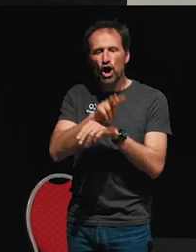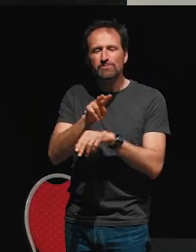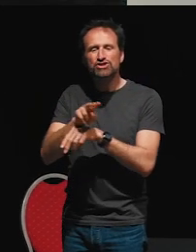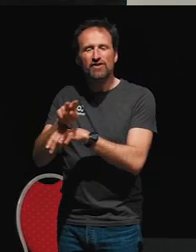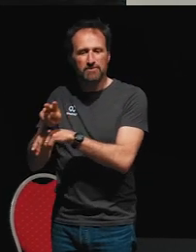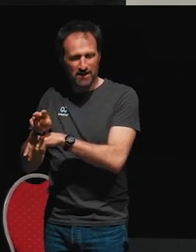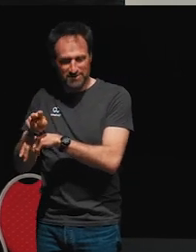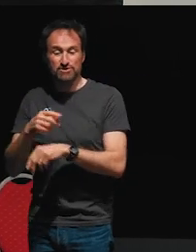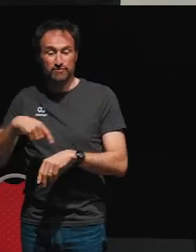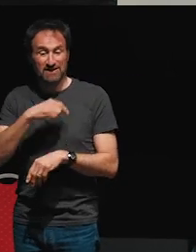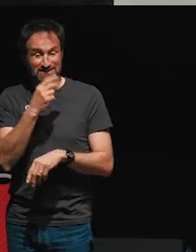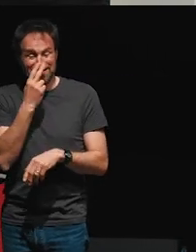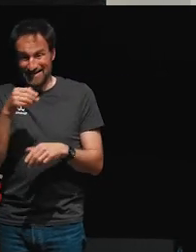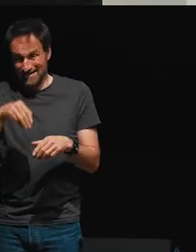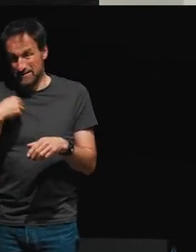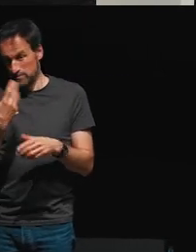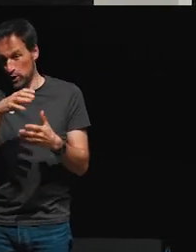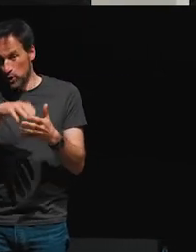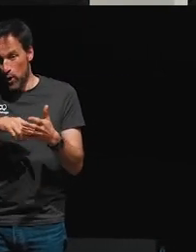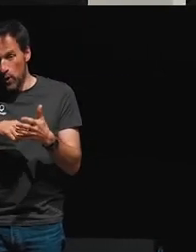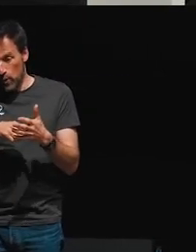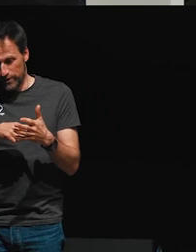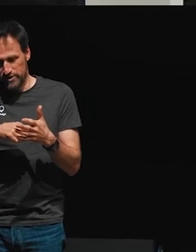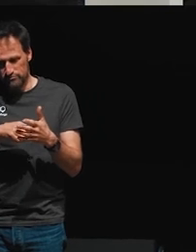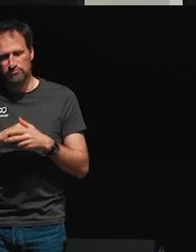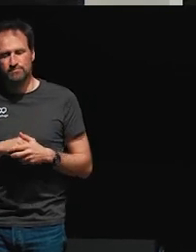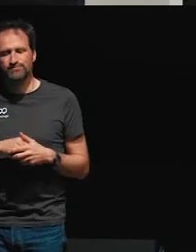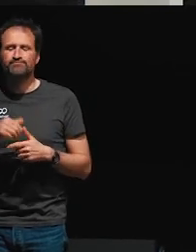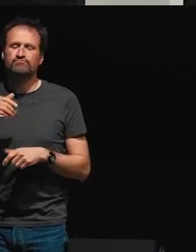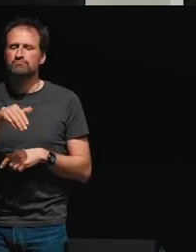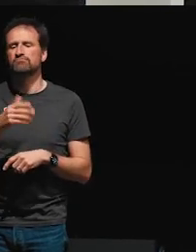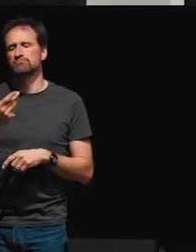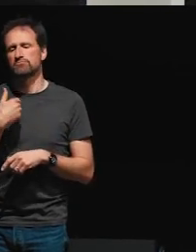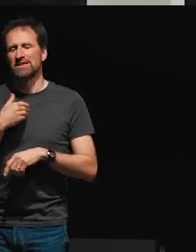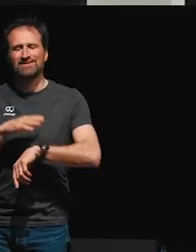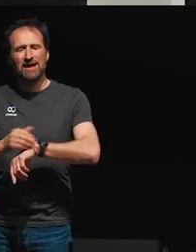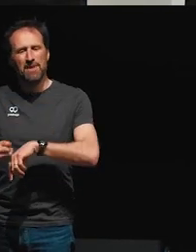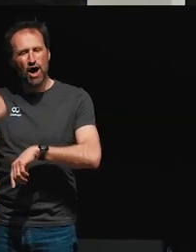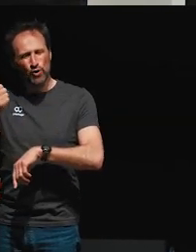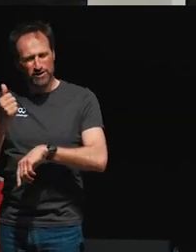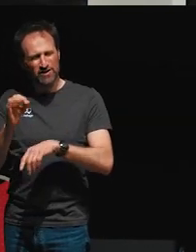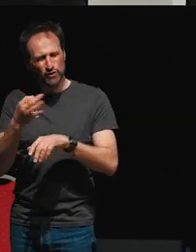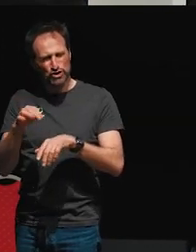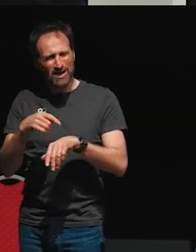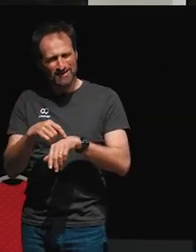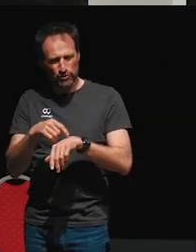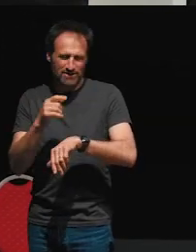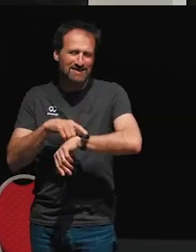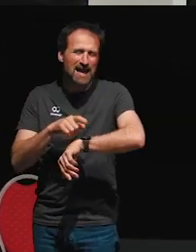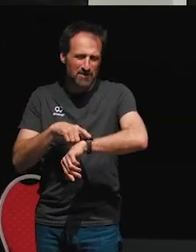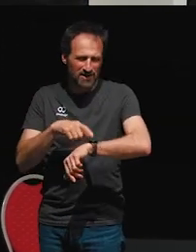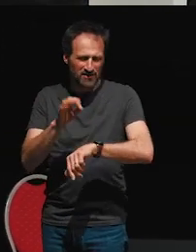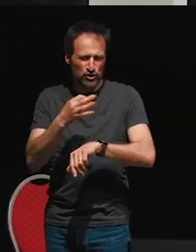in our code. Now, I'm just going to comment out my timer functionality because I want to show you how we work